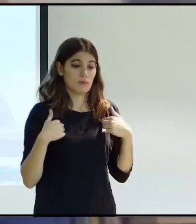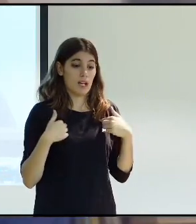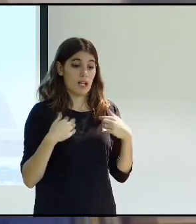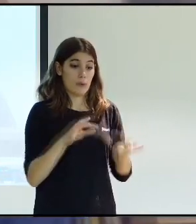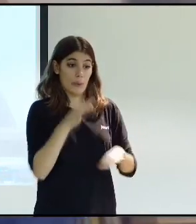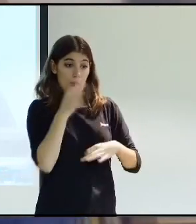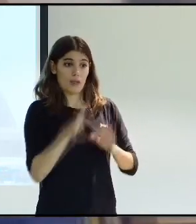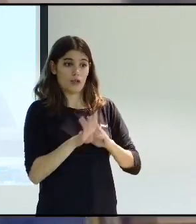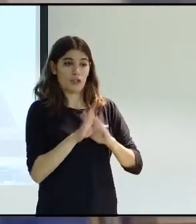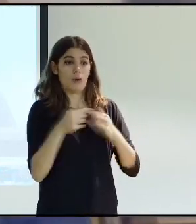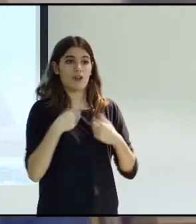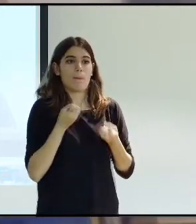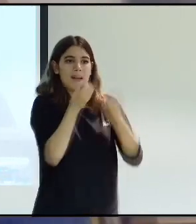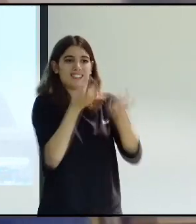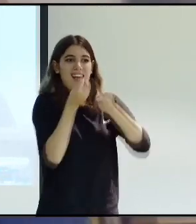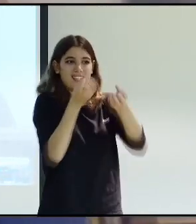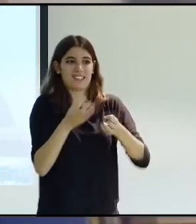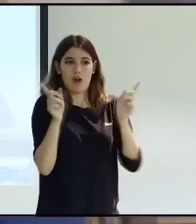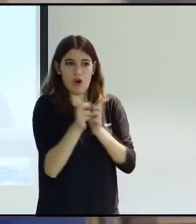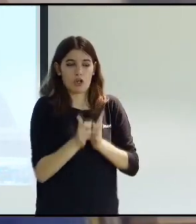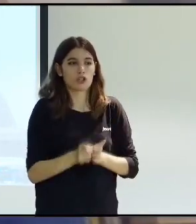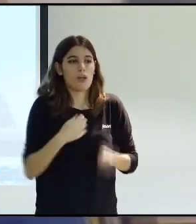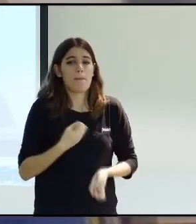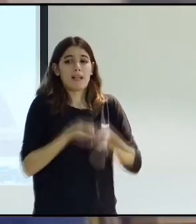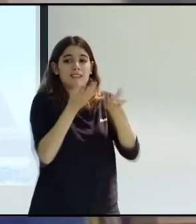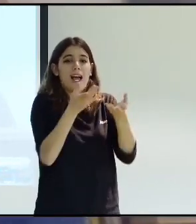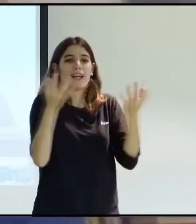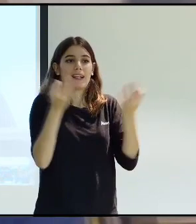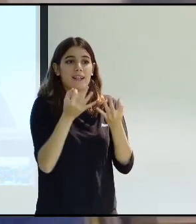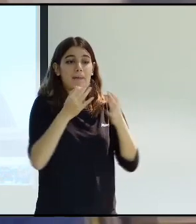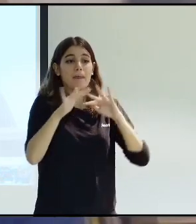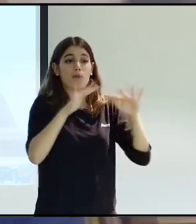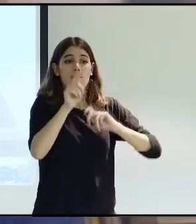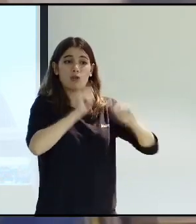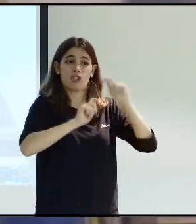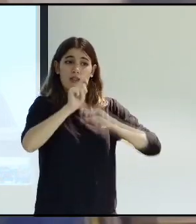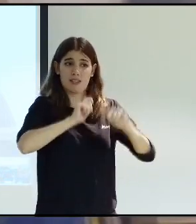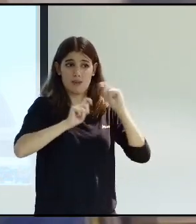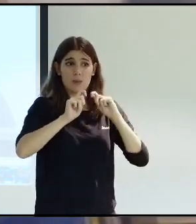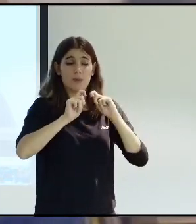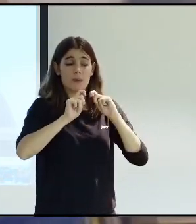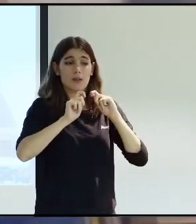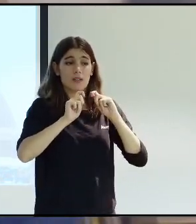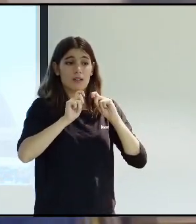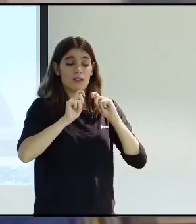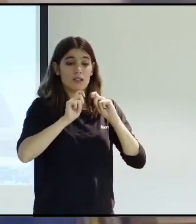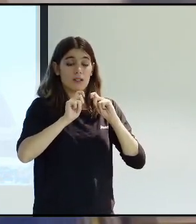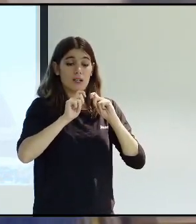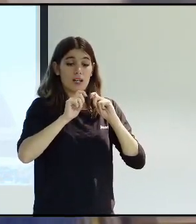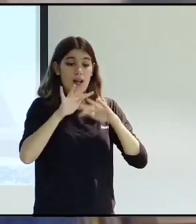value-added tax. Some of my messages. Well, we have the